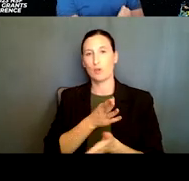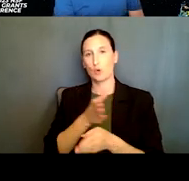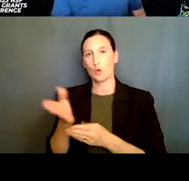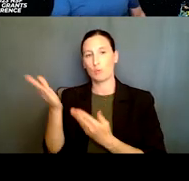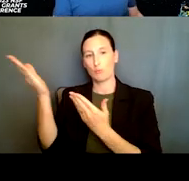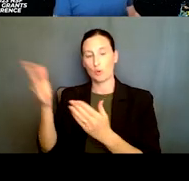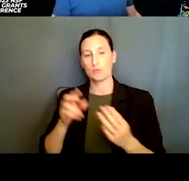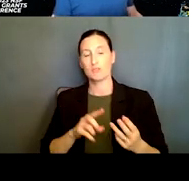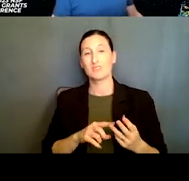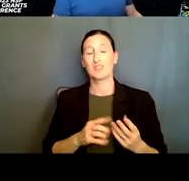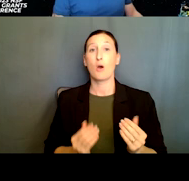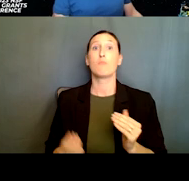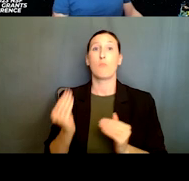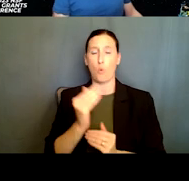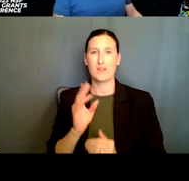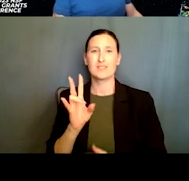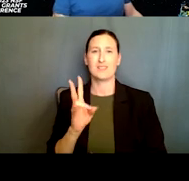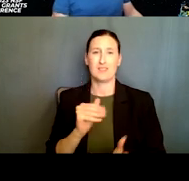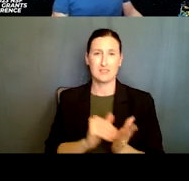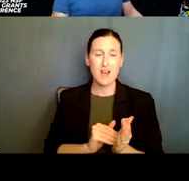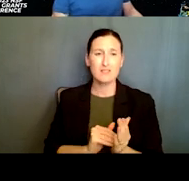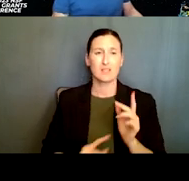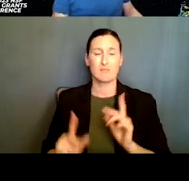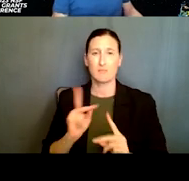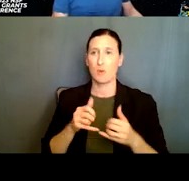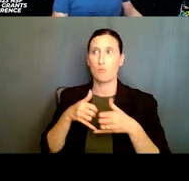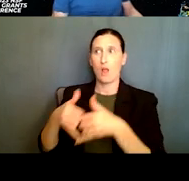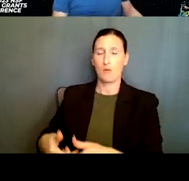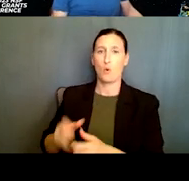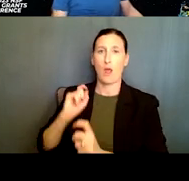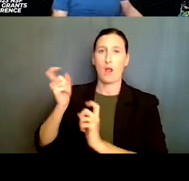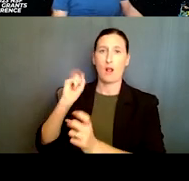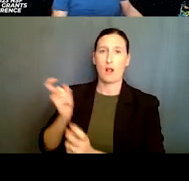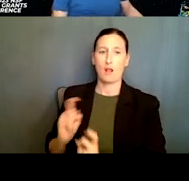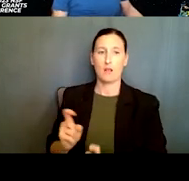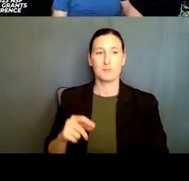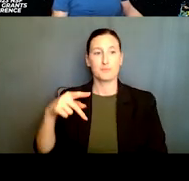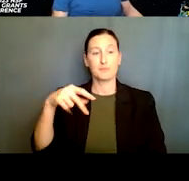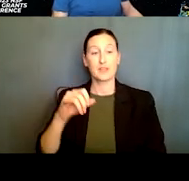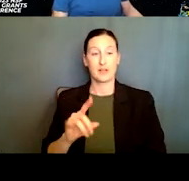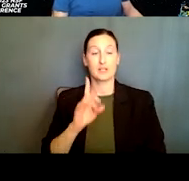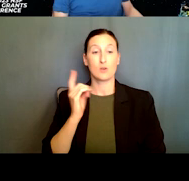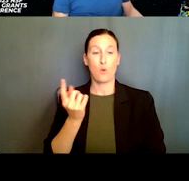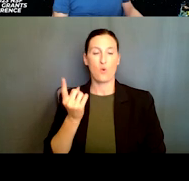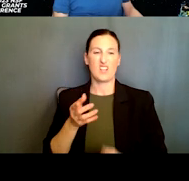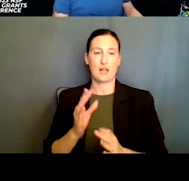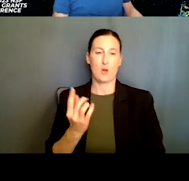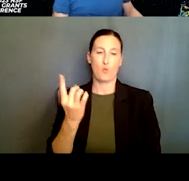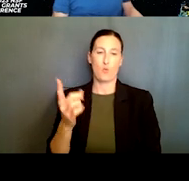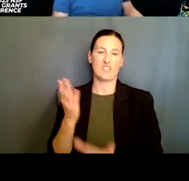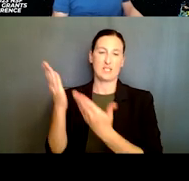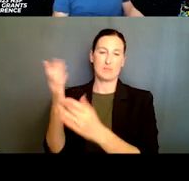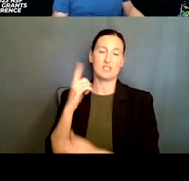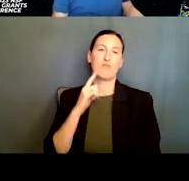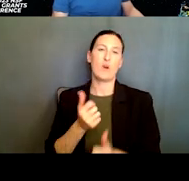uh, people were, um, awarded such careers. Uh, the PIs are allowed only one submission per competition.